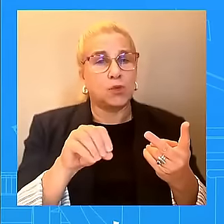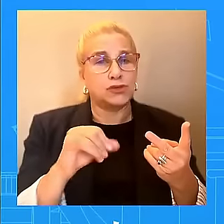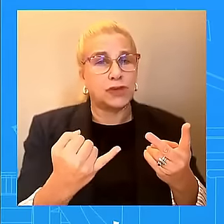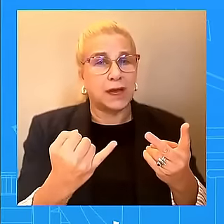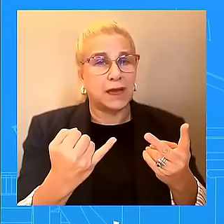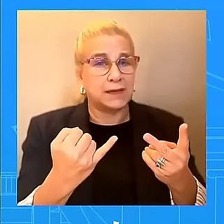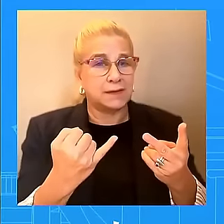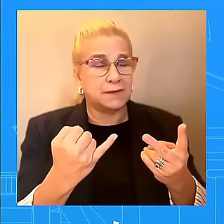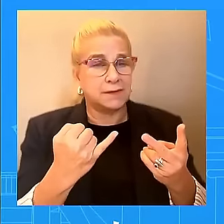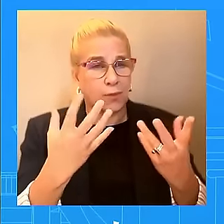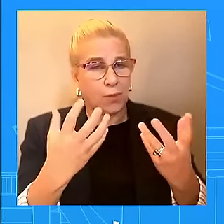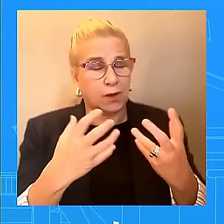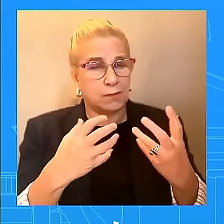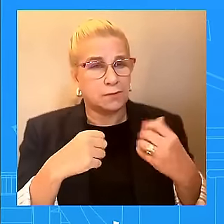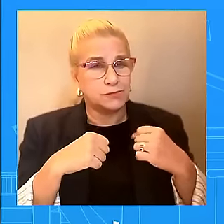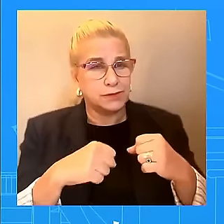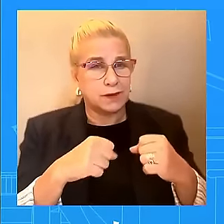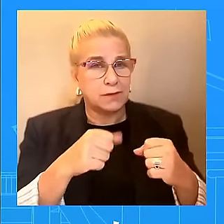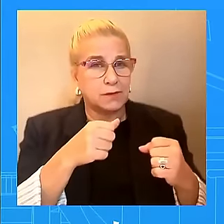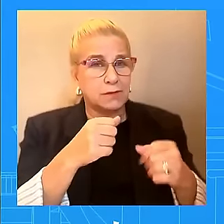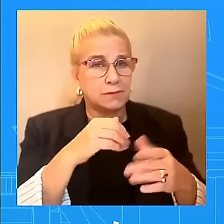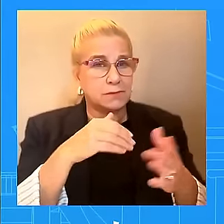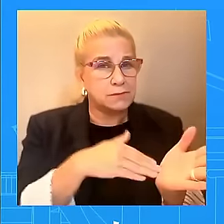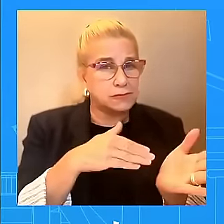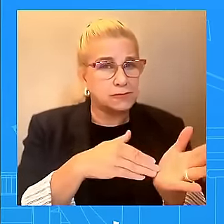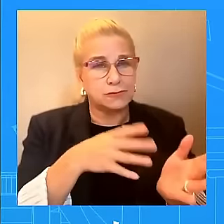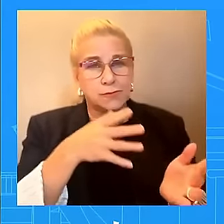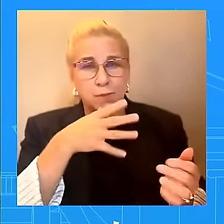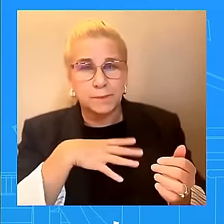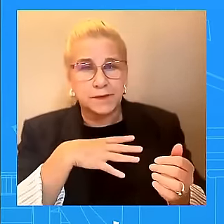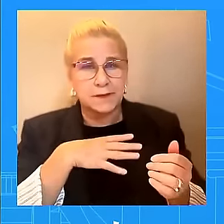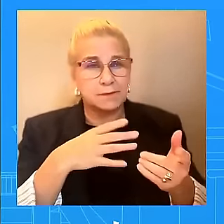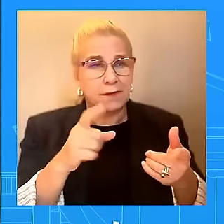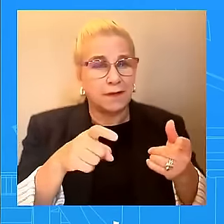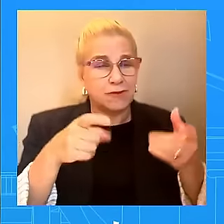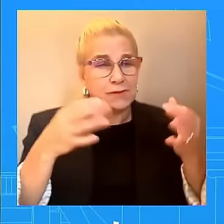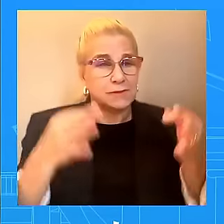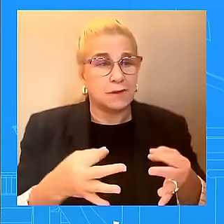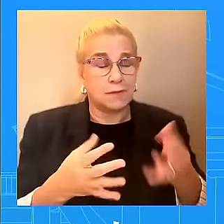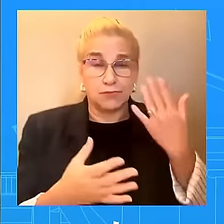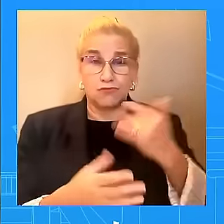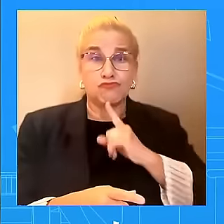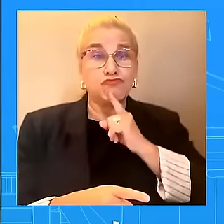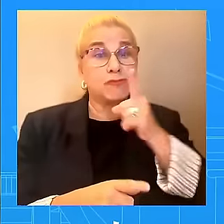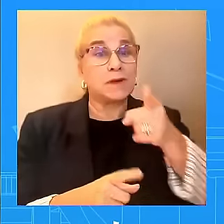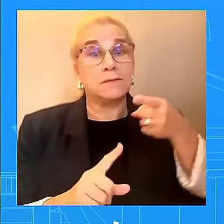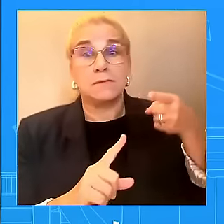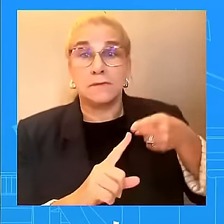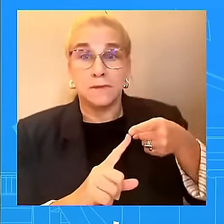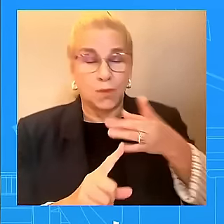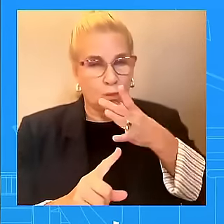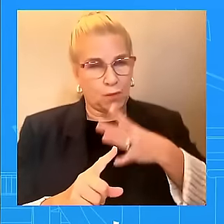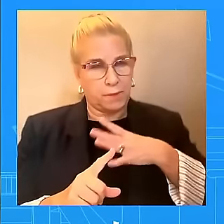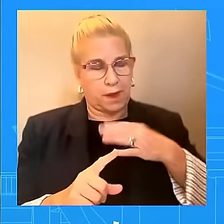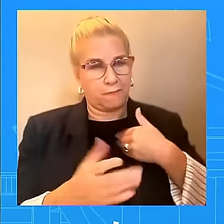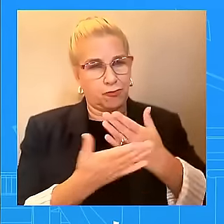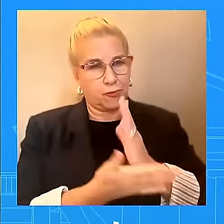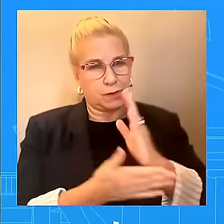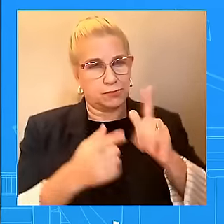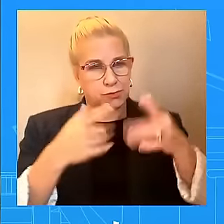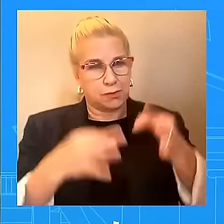care that they should be making about their own body themselves. And we're going to continue to call out these extreme agendas that we're seeing